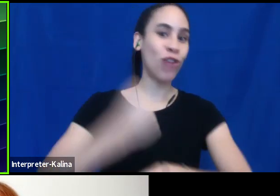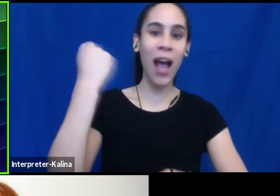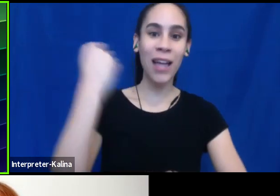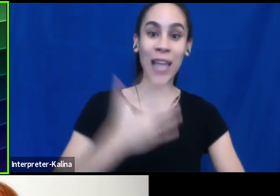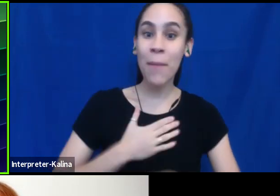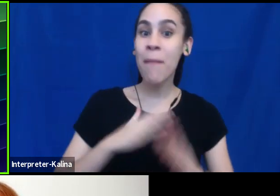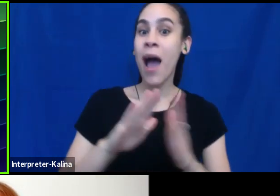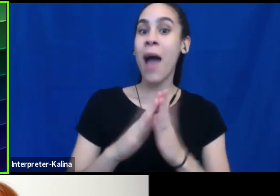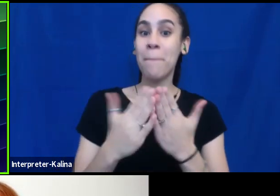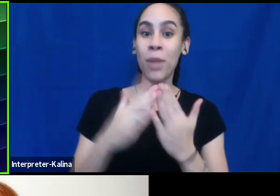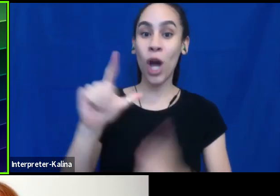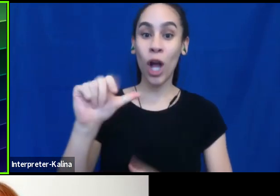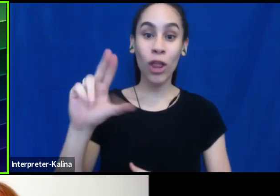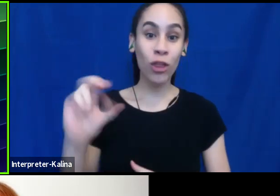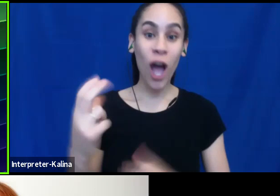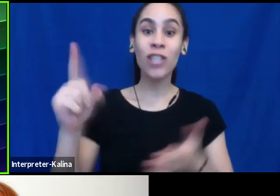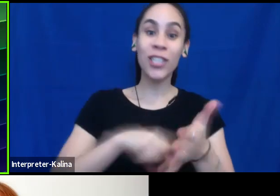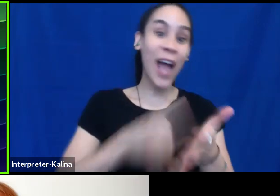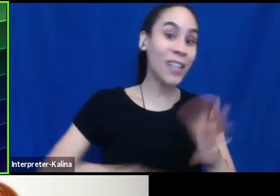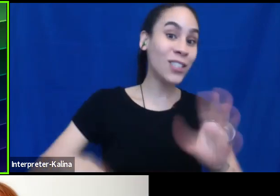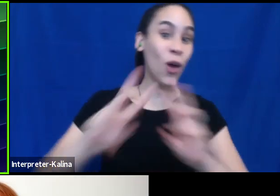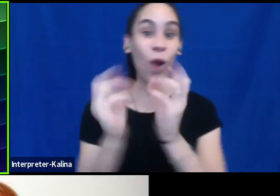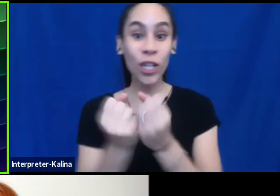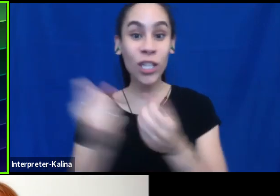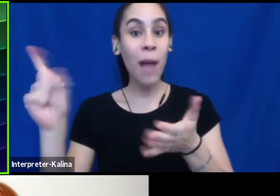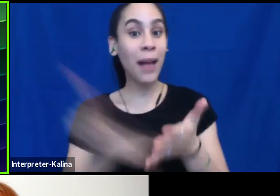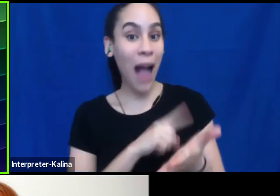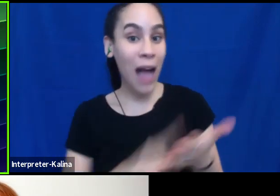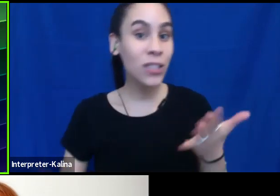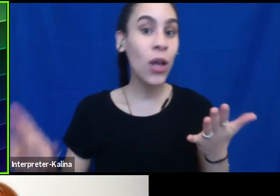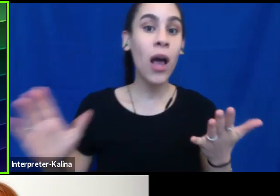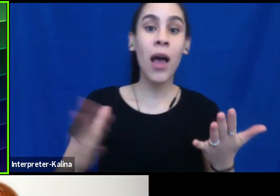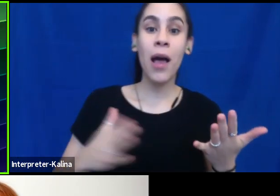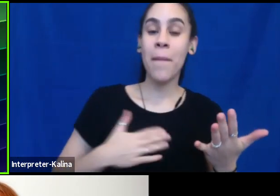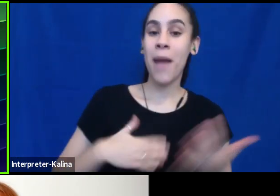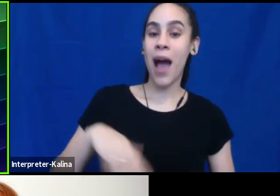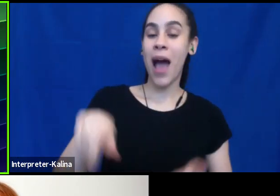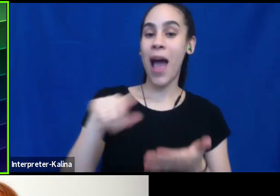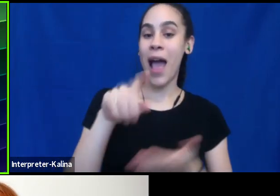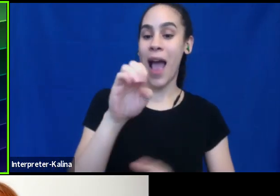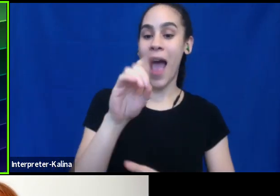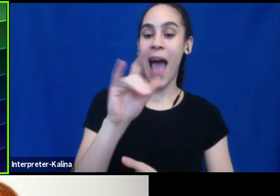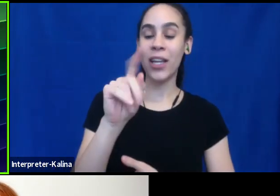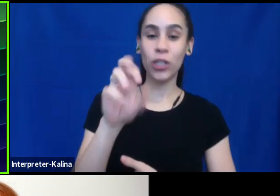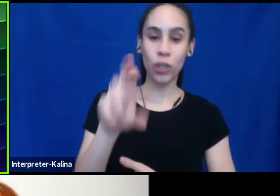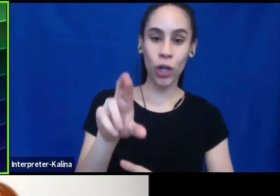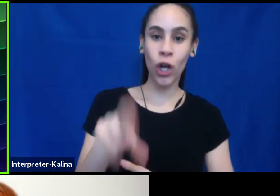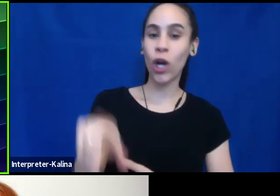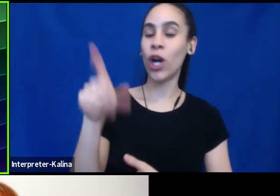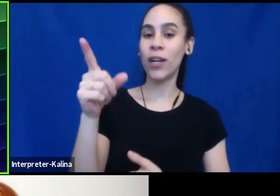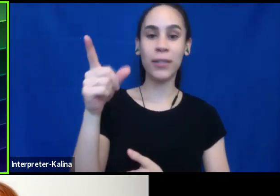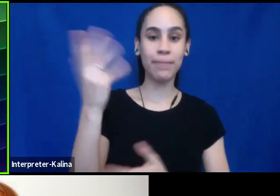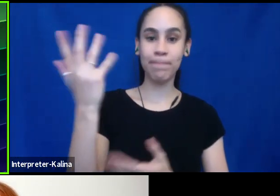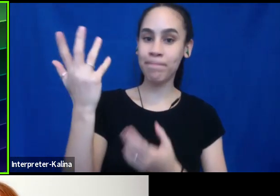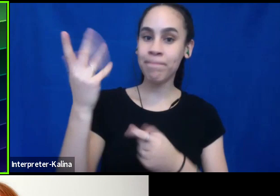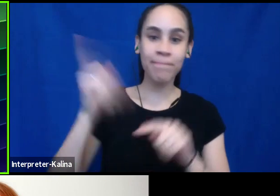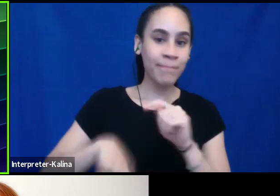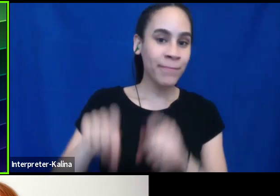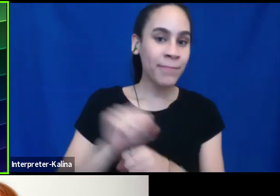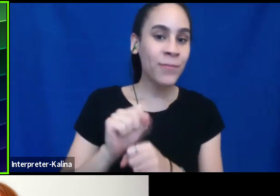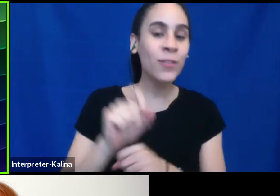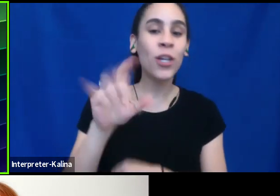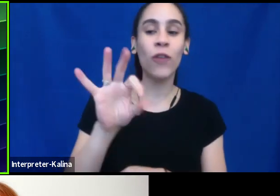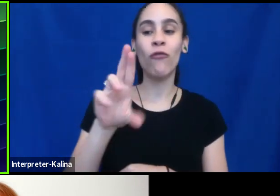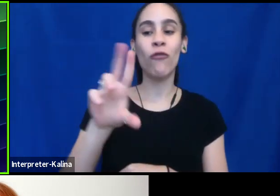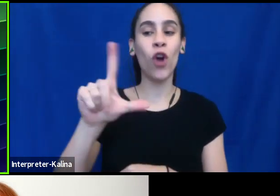canceled and all my workshops are canceled and my, uh, my editor was furloughed and my publishing company suspended operations for several months.